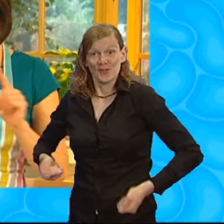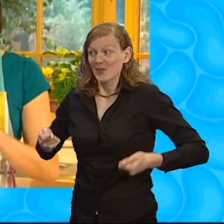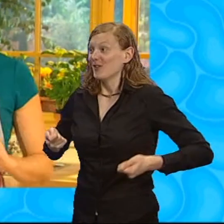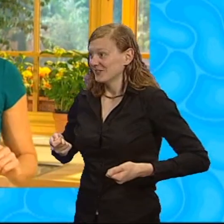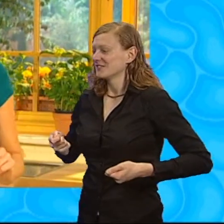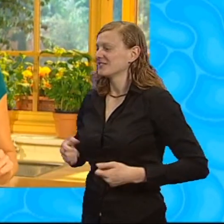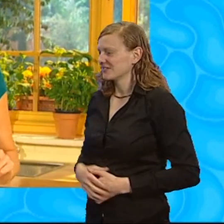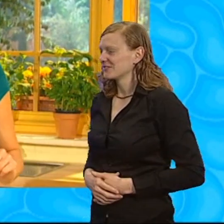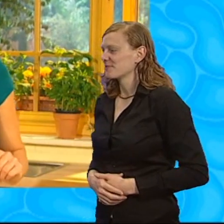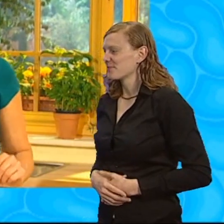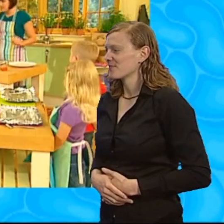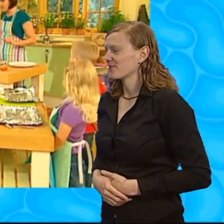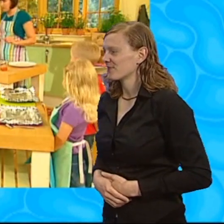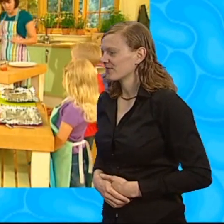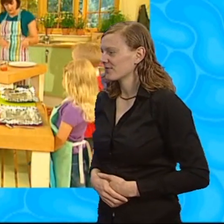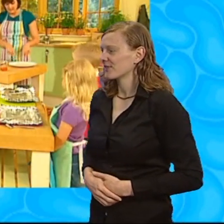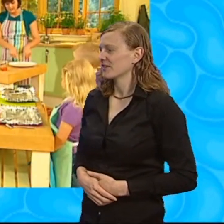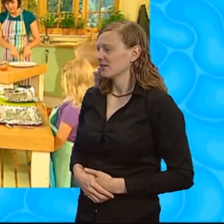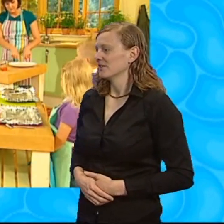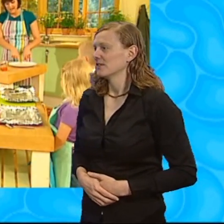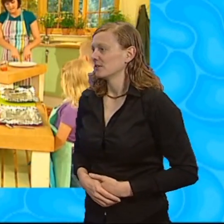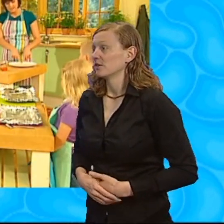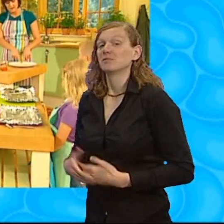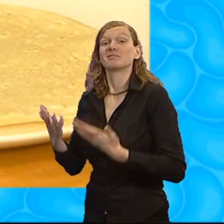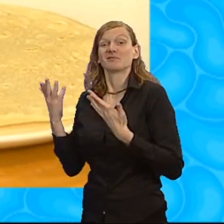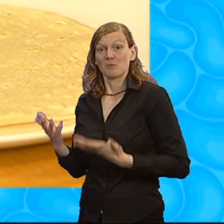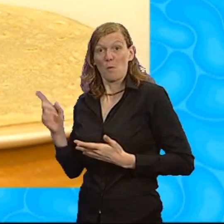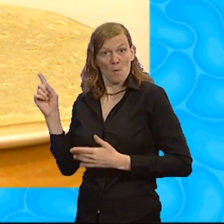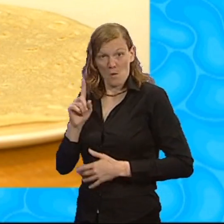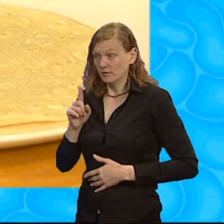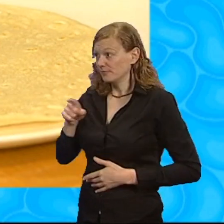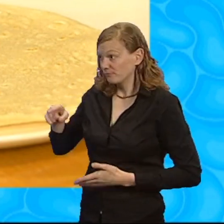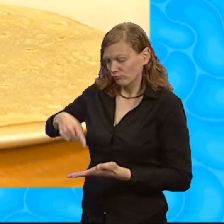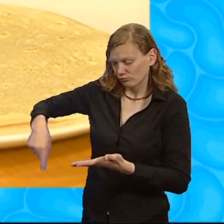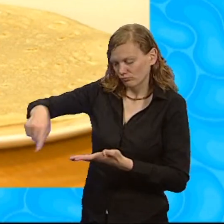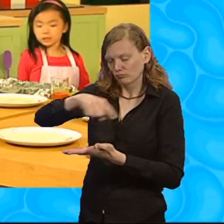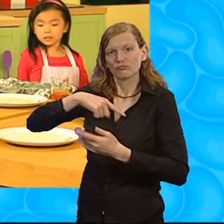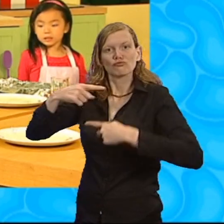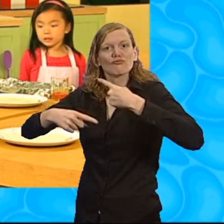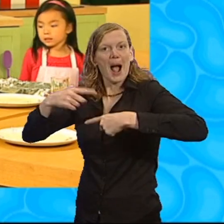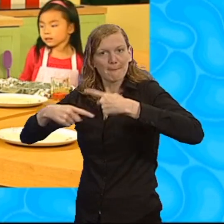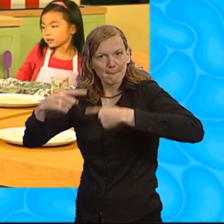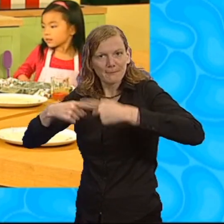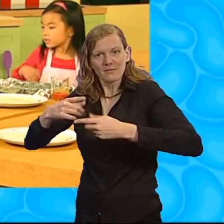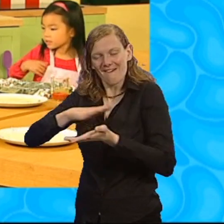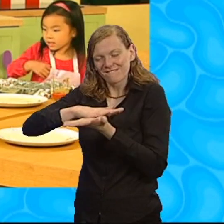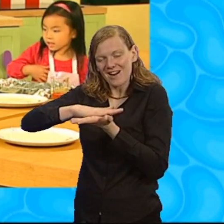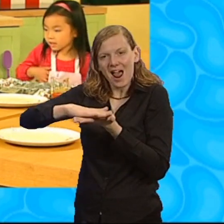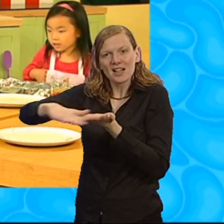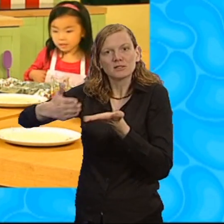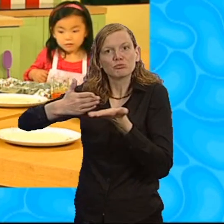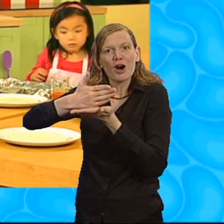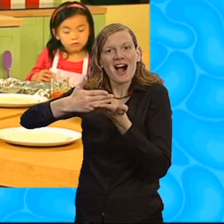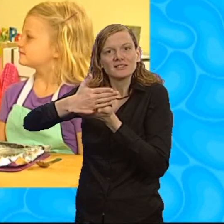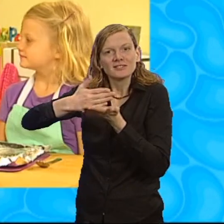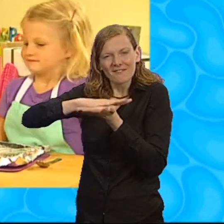Now, to make our spicy baked wraps, everyone, we're going to need a flatbread wrap like this. Everyone got their flatbread wrap? It looks a bit like a